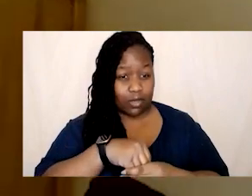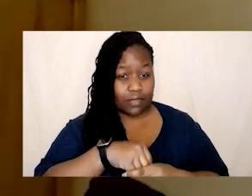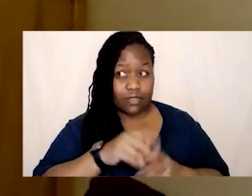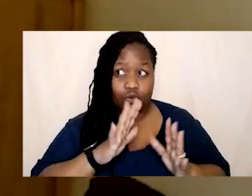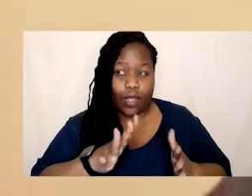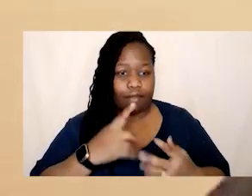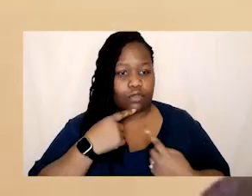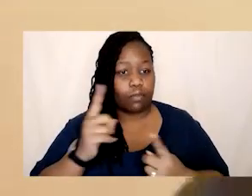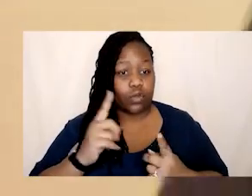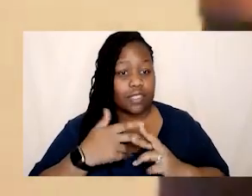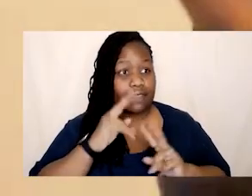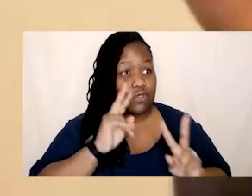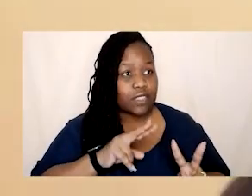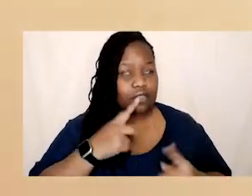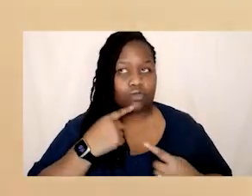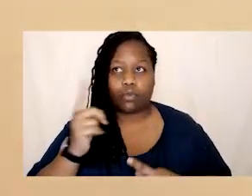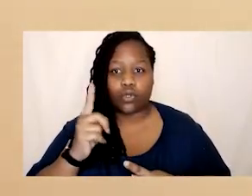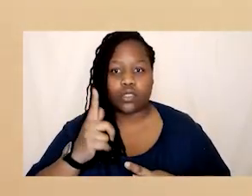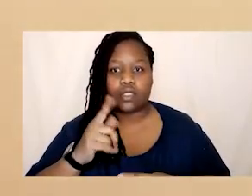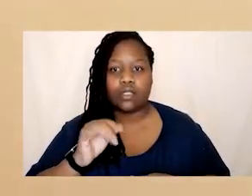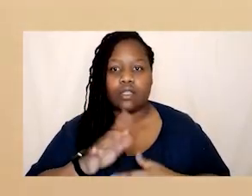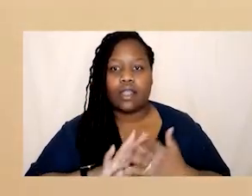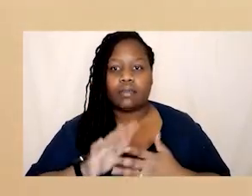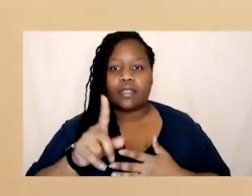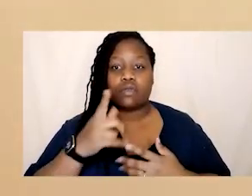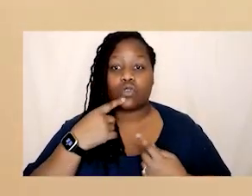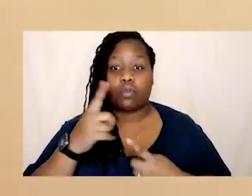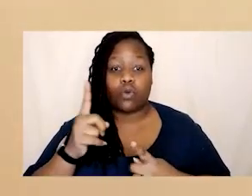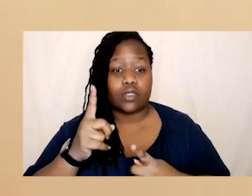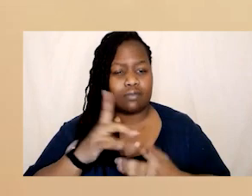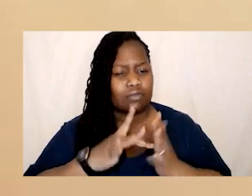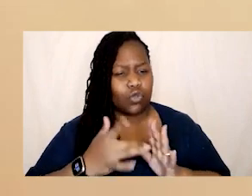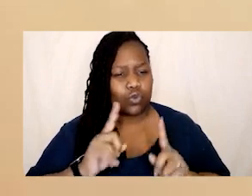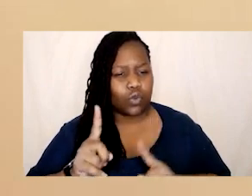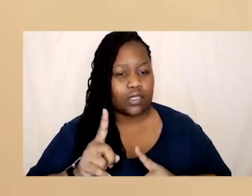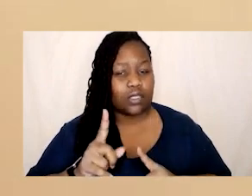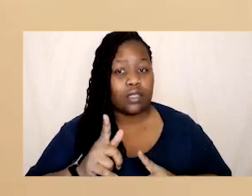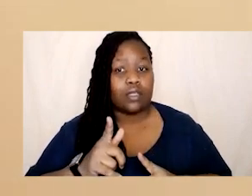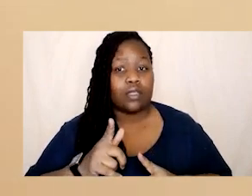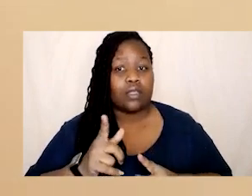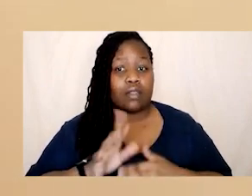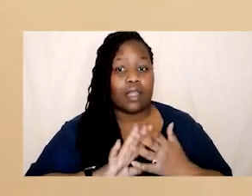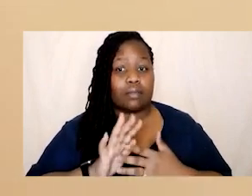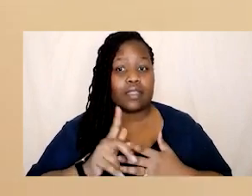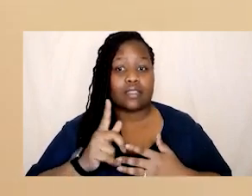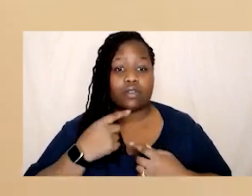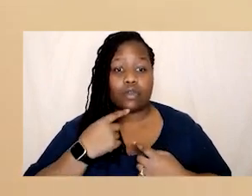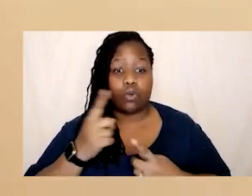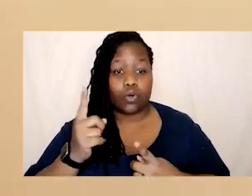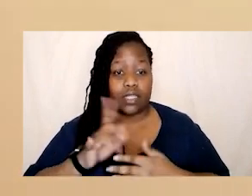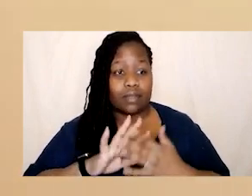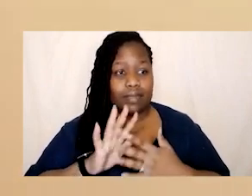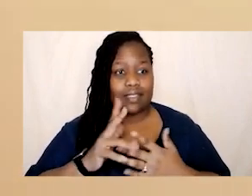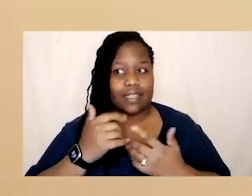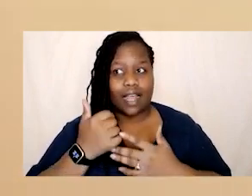actually part of it by reporting what are you signifying so you to the individual because you can dm them and say look i reported this i've seen it that helps them be seen because when you're